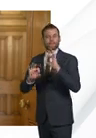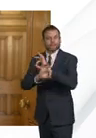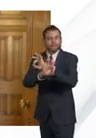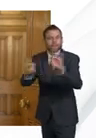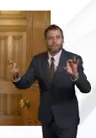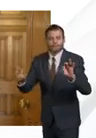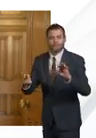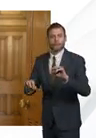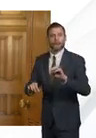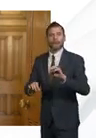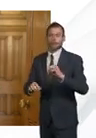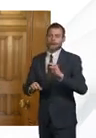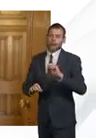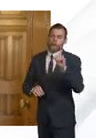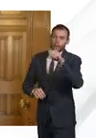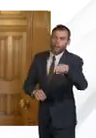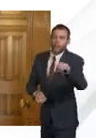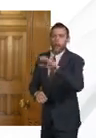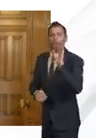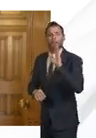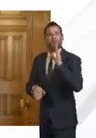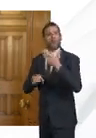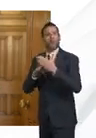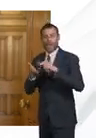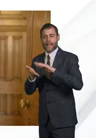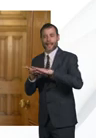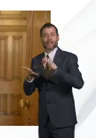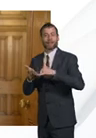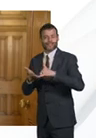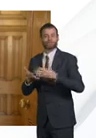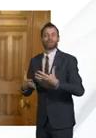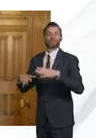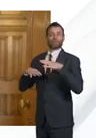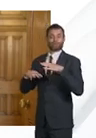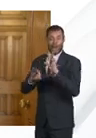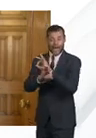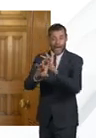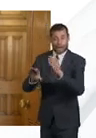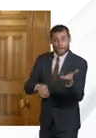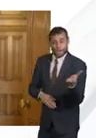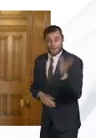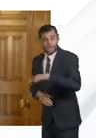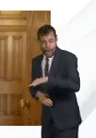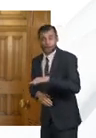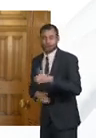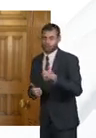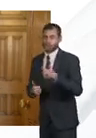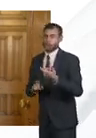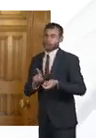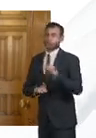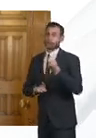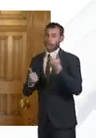return to the NHS has been incredibly successful so far so far